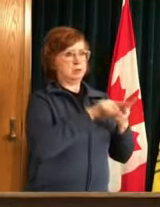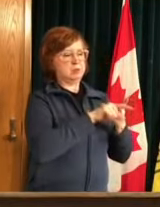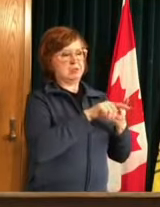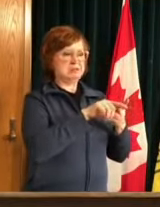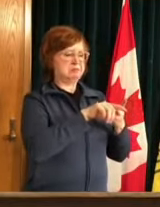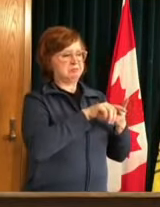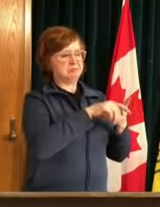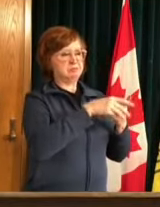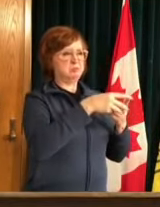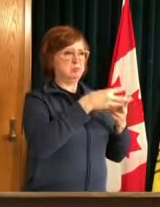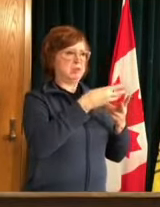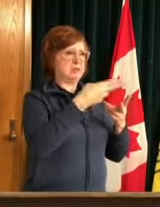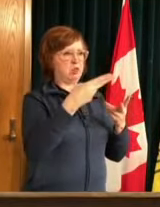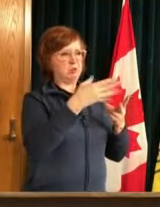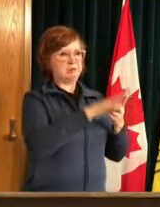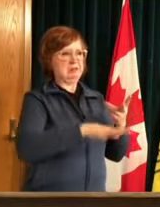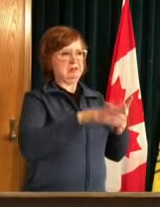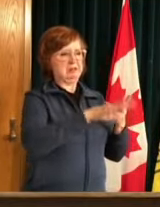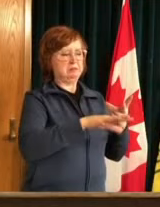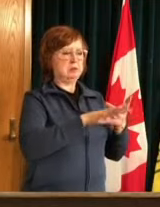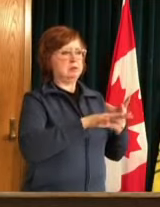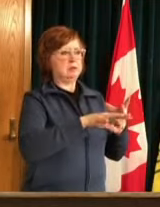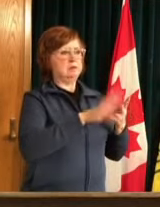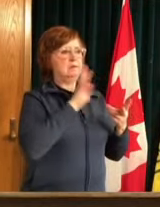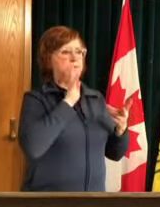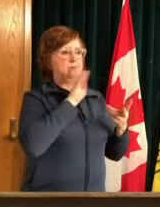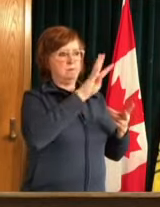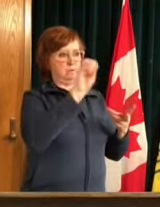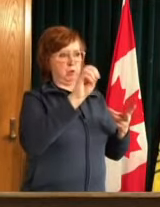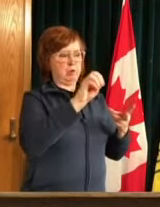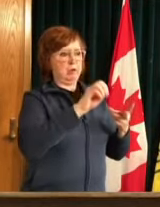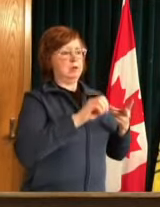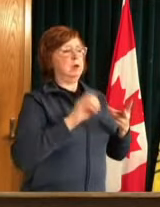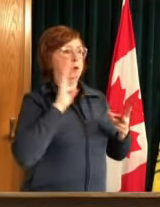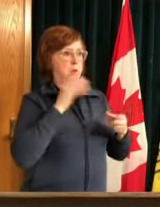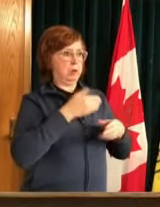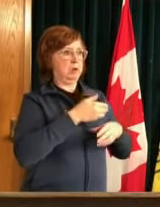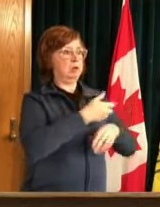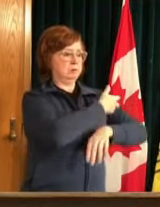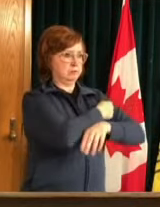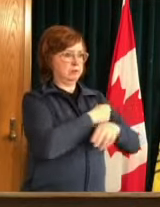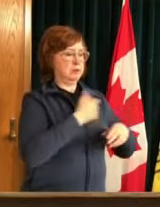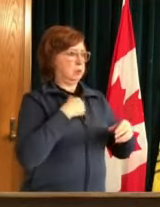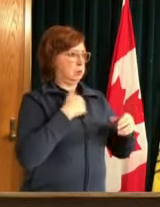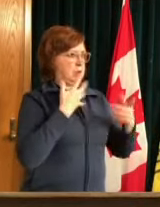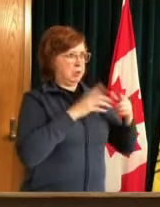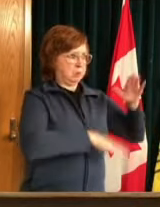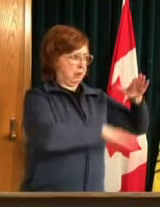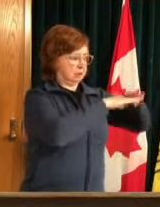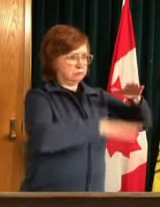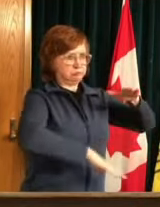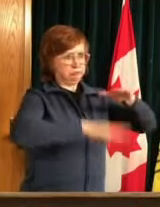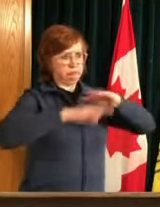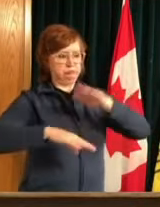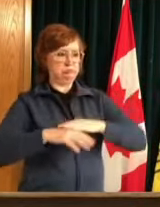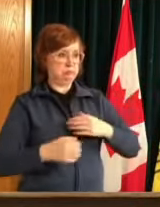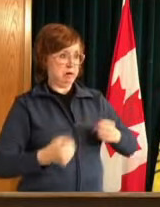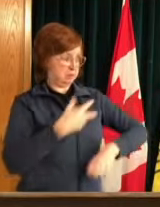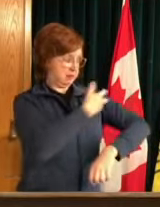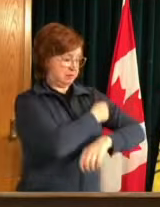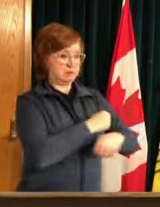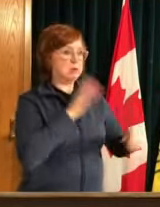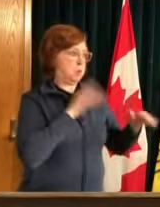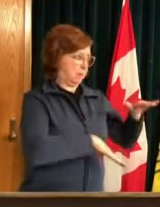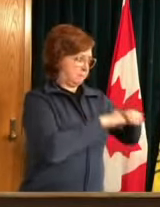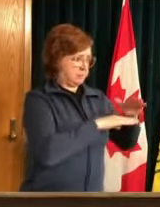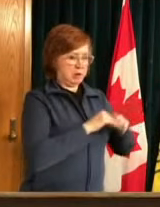continue to uh deliver uh at that high capacity of of doses per day as many as we receive so that we're able to continue down